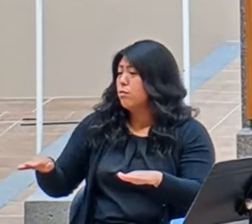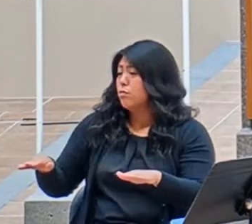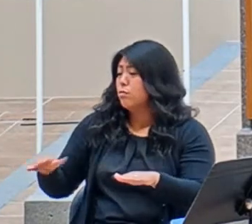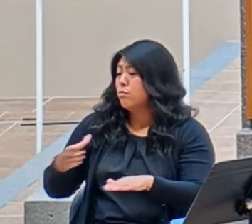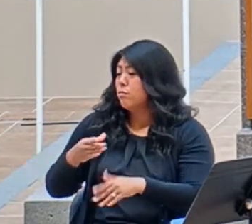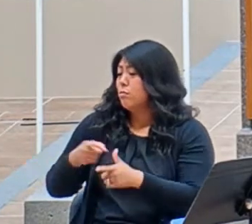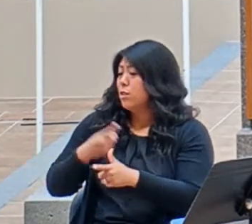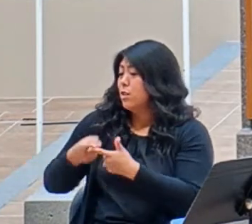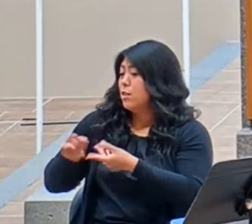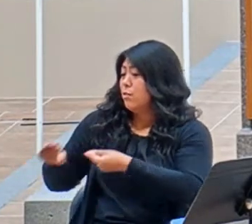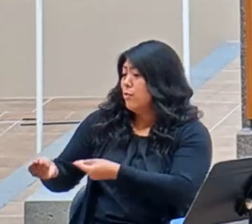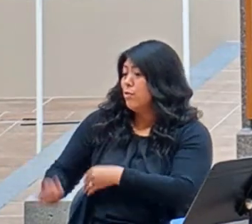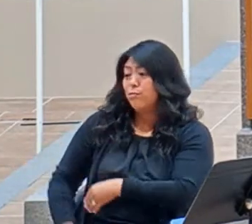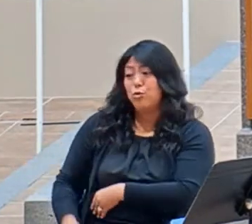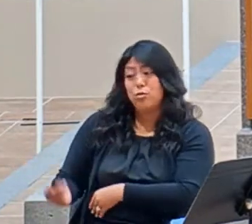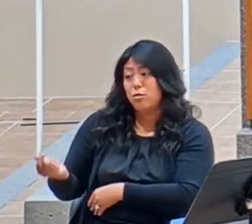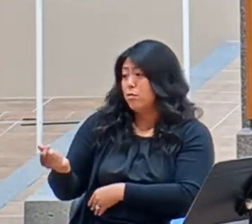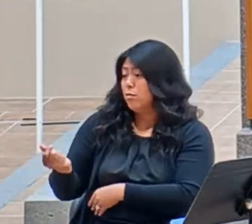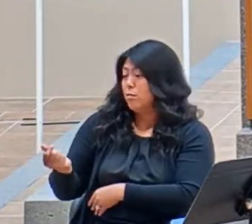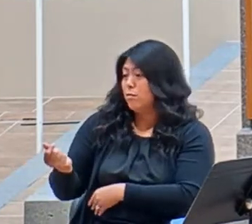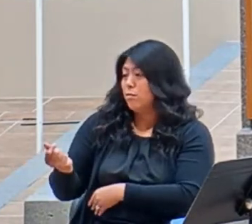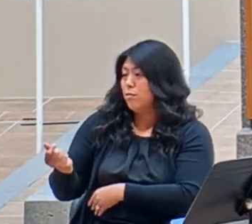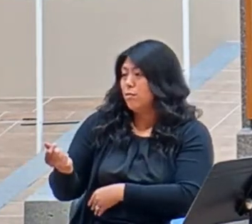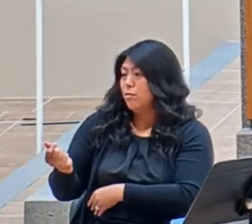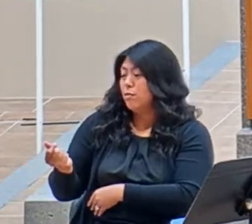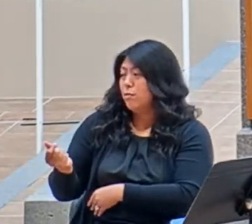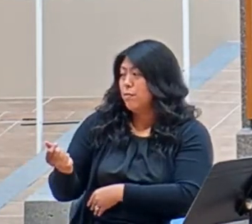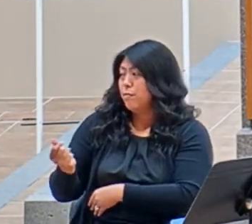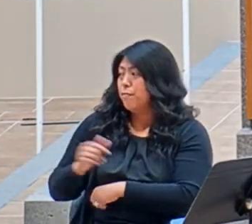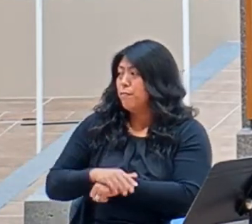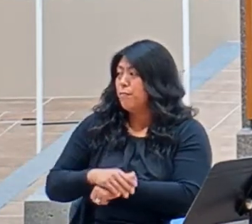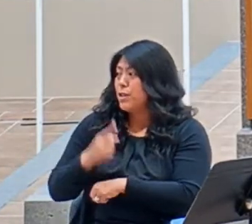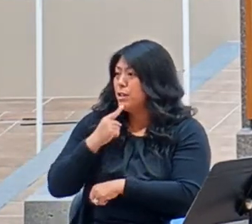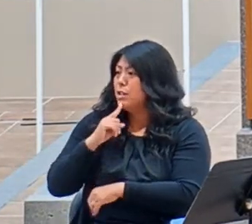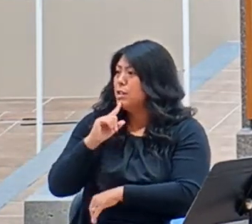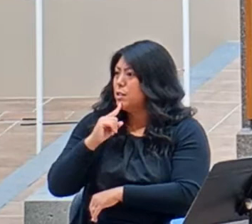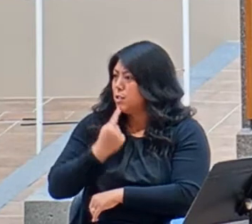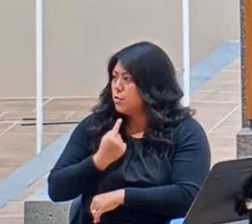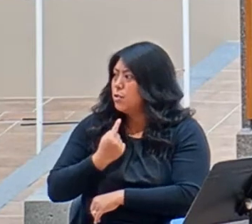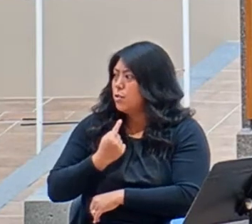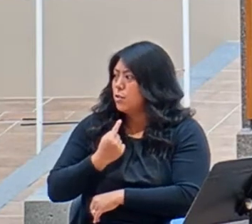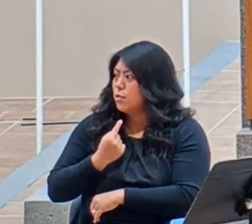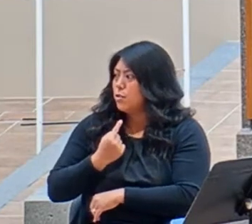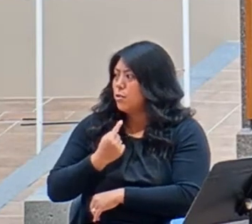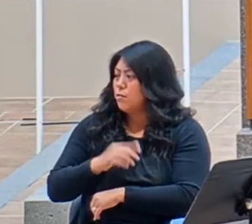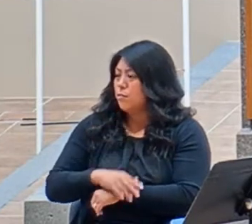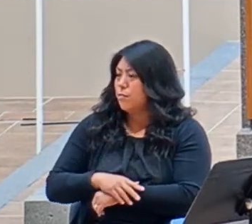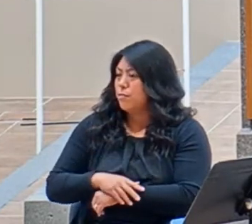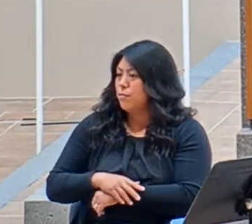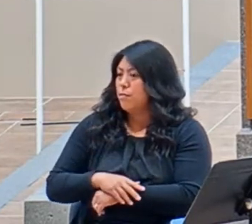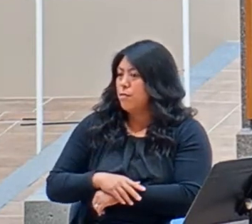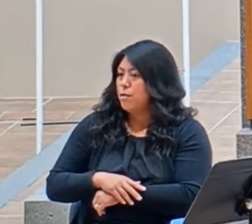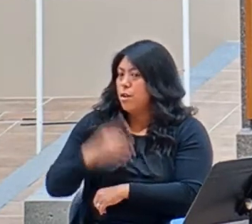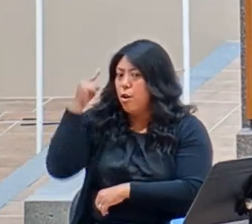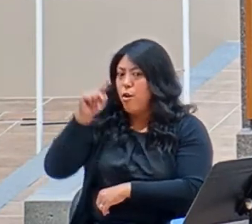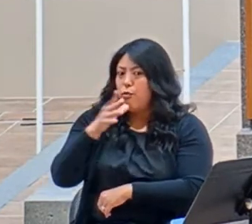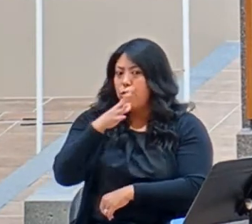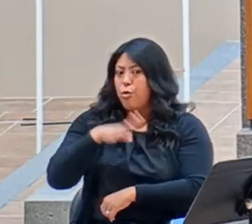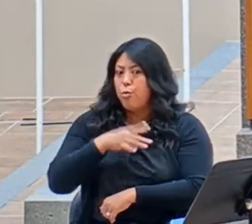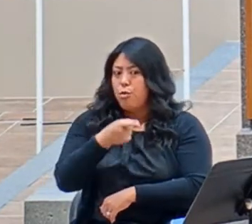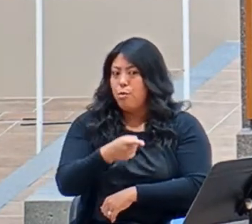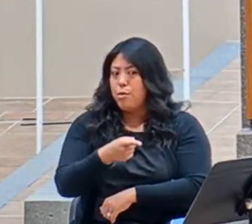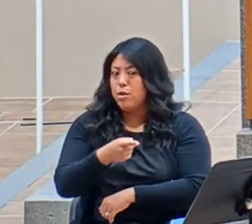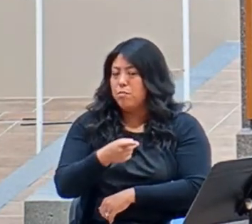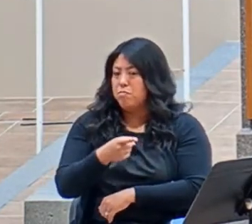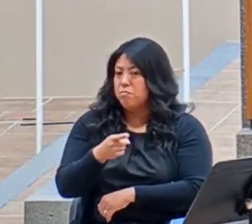dogs. That, if said in a serious tone, is a huge insult to her and the Canaanite